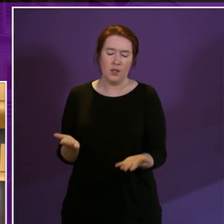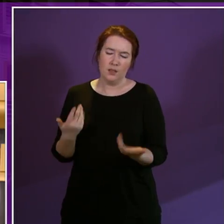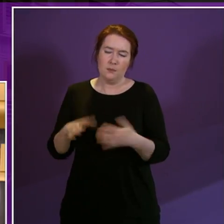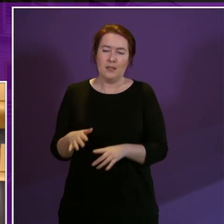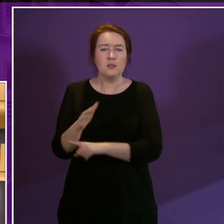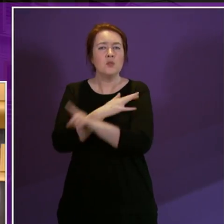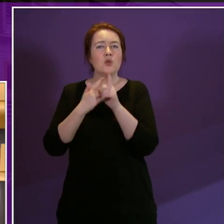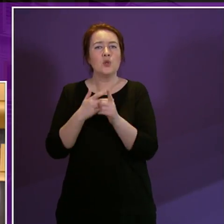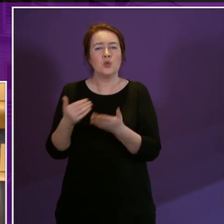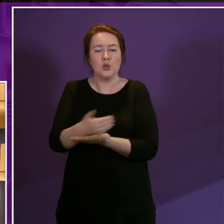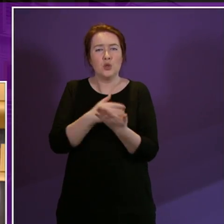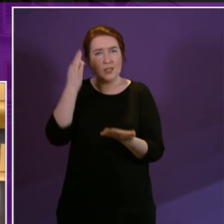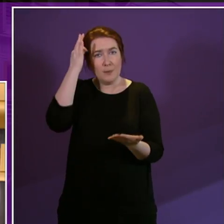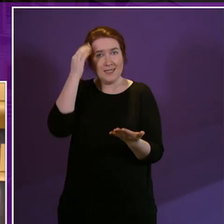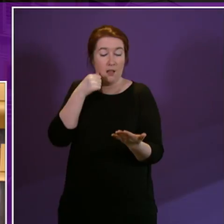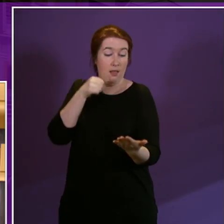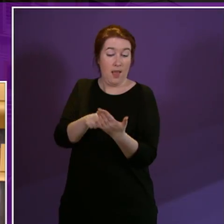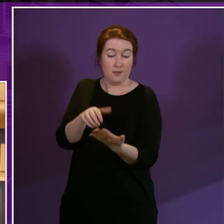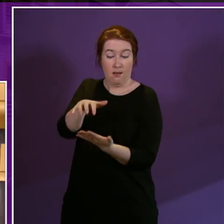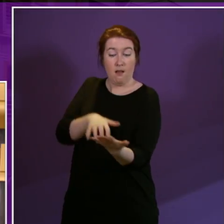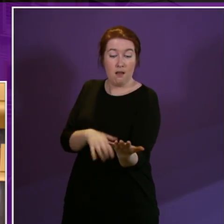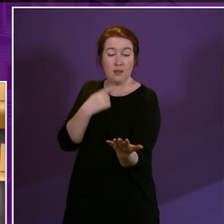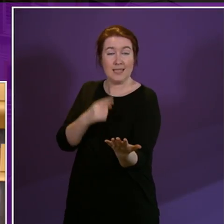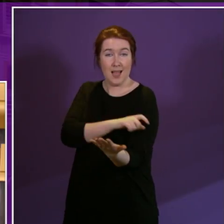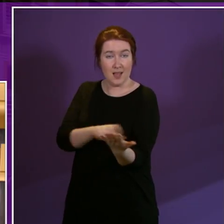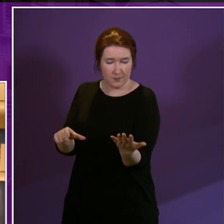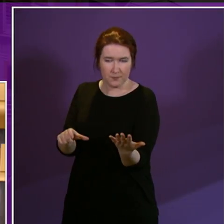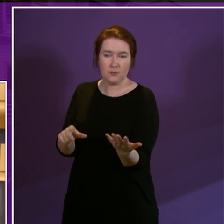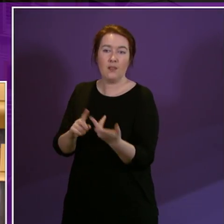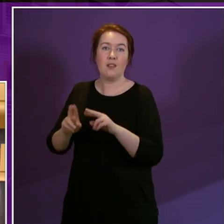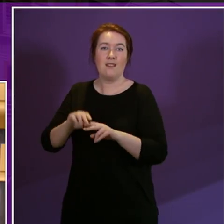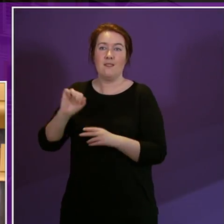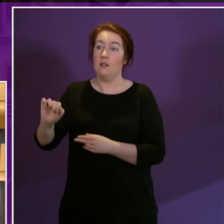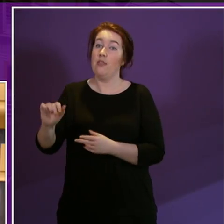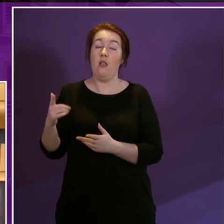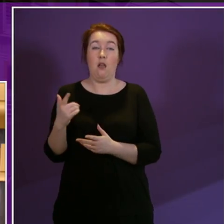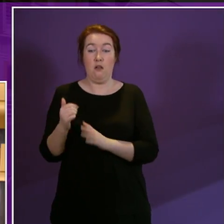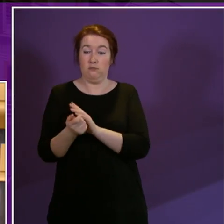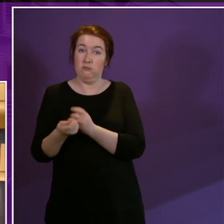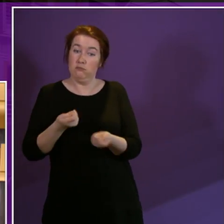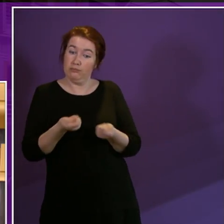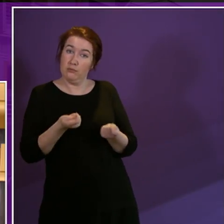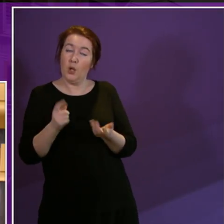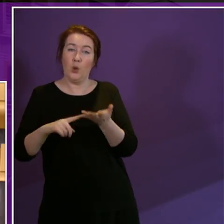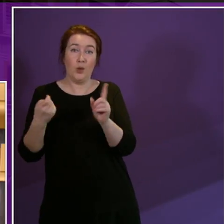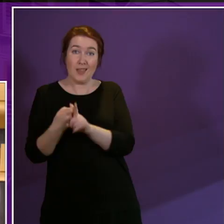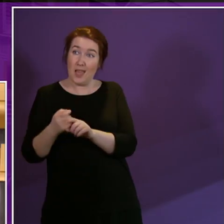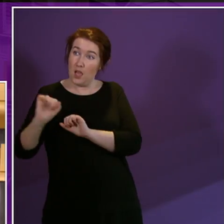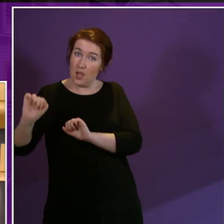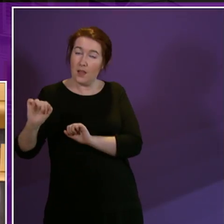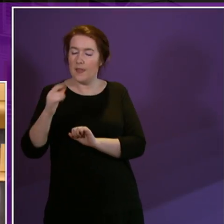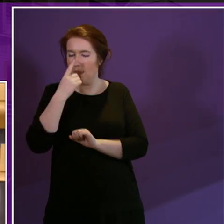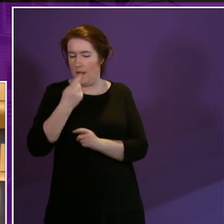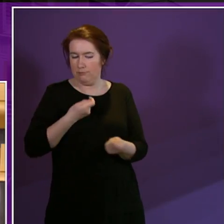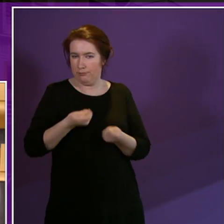Committee, the Cabinet Secretary said, For so long as executive competence remains reserved, the UK has the ability to administer